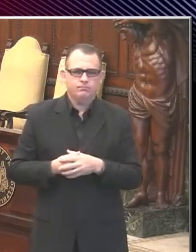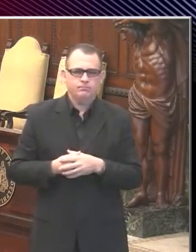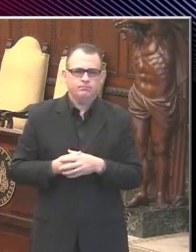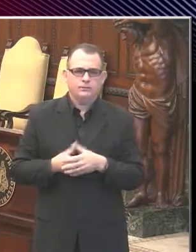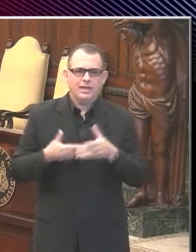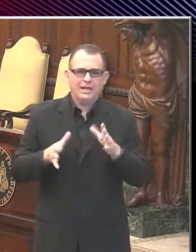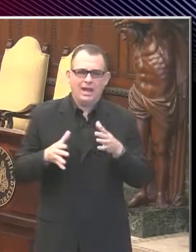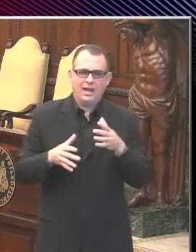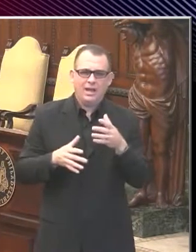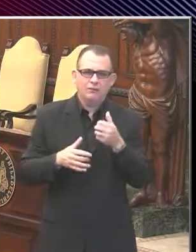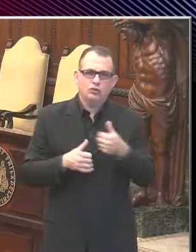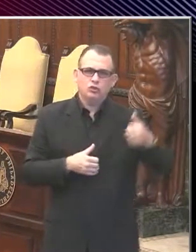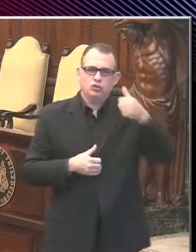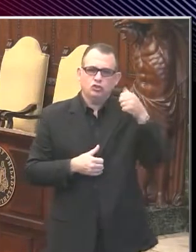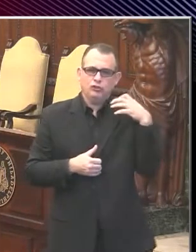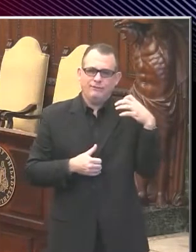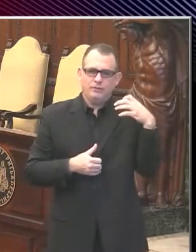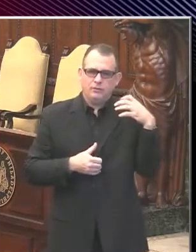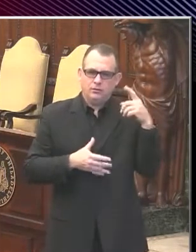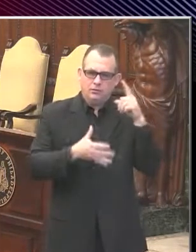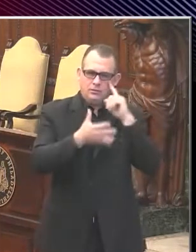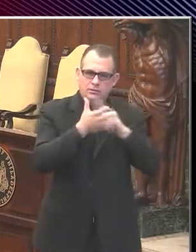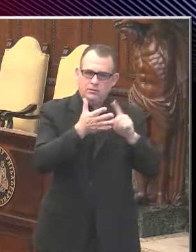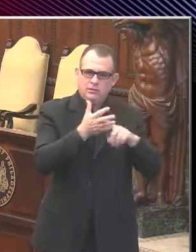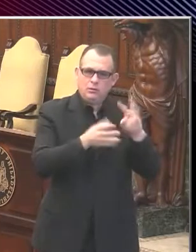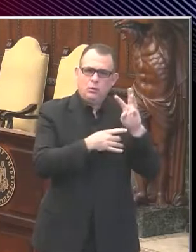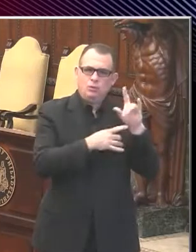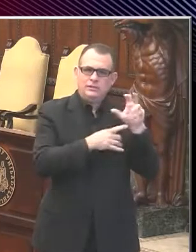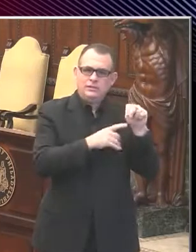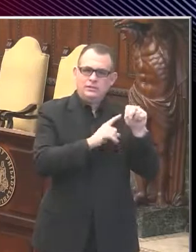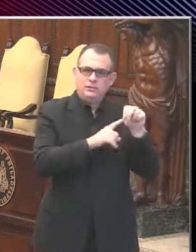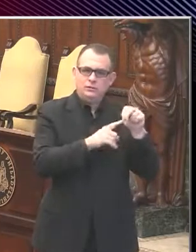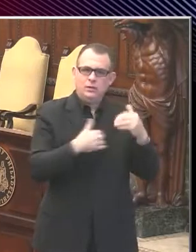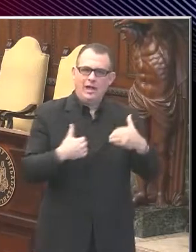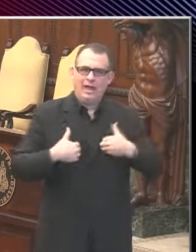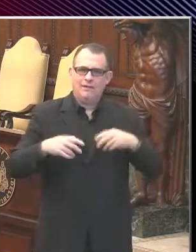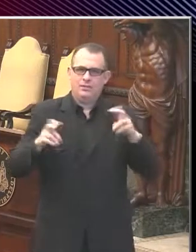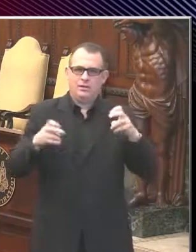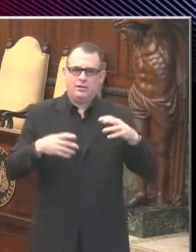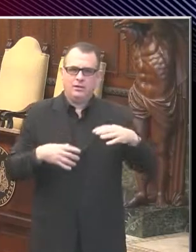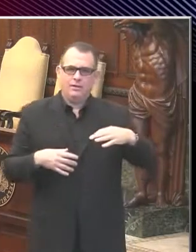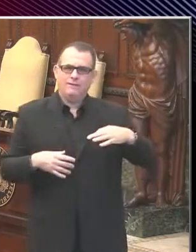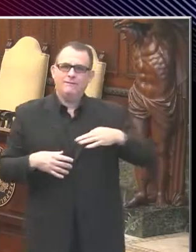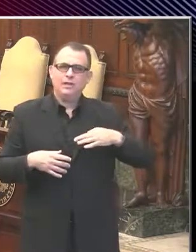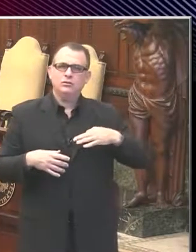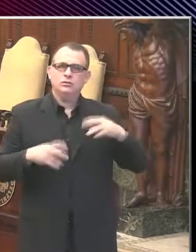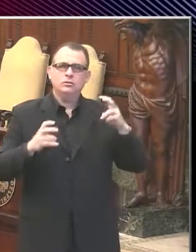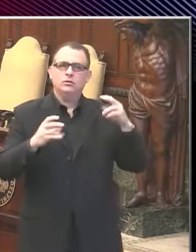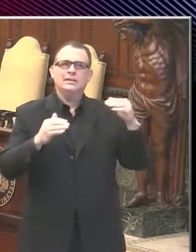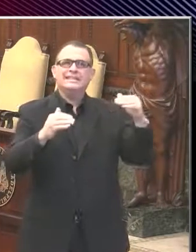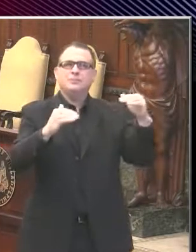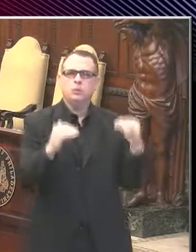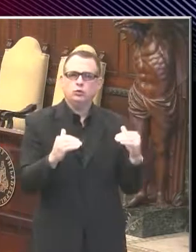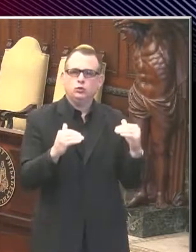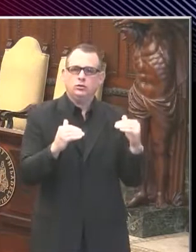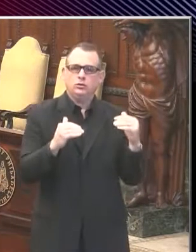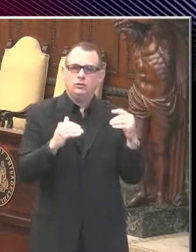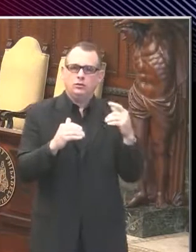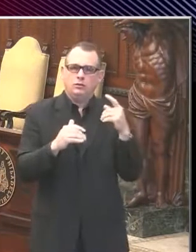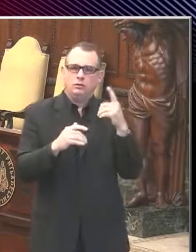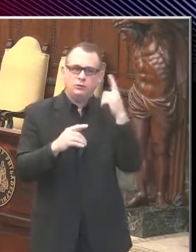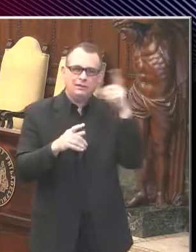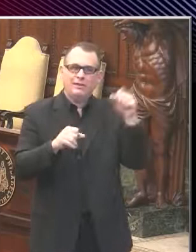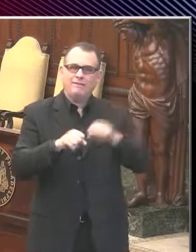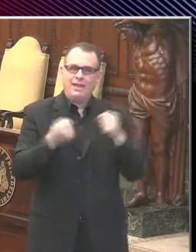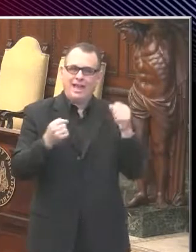a voluntary demotion when he had violated protocols? Do you really think that was sufficient? First of I